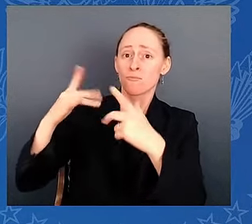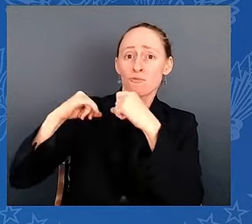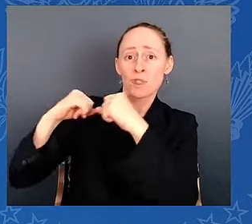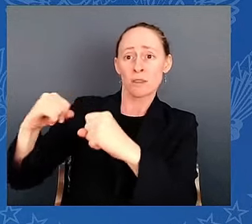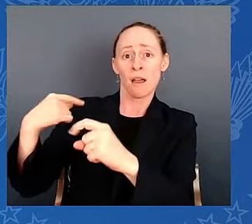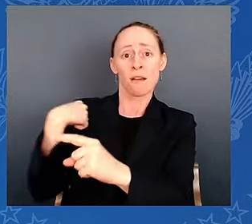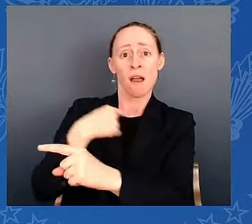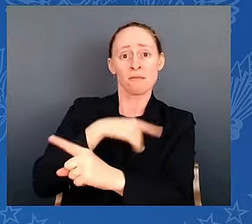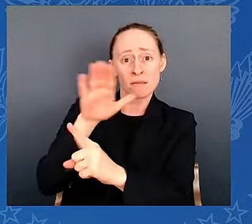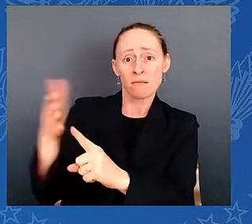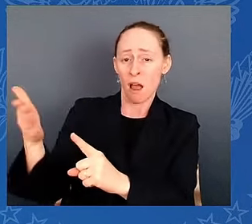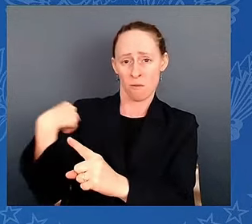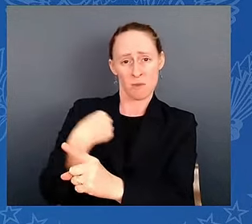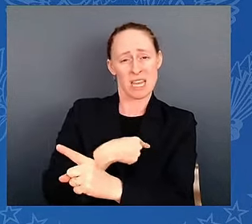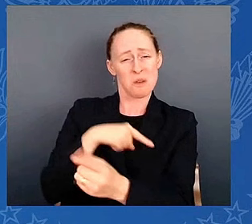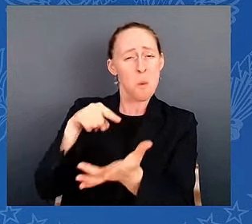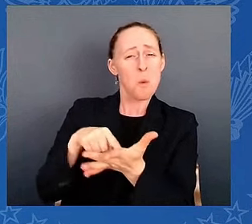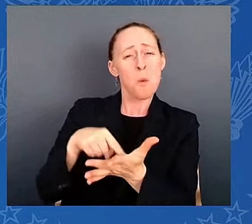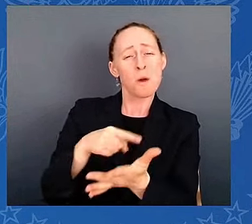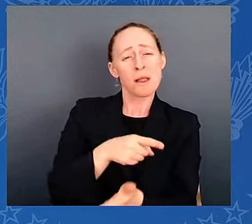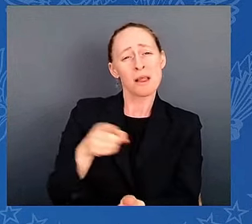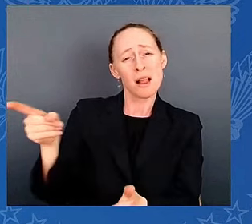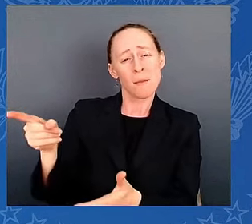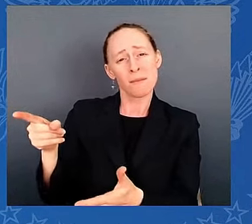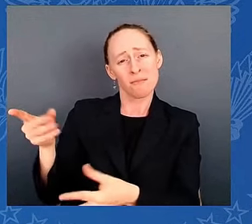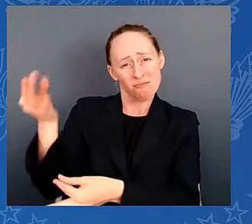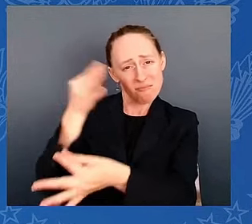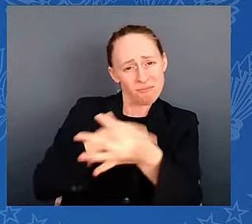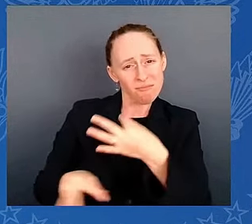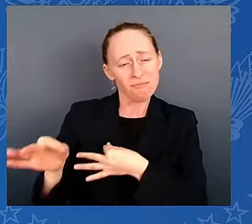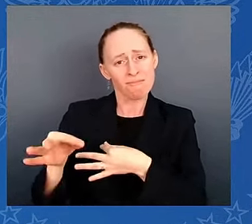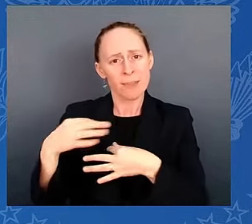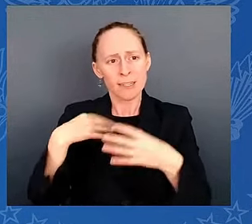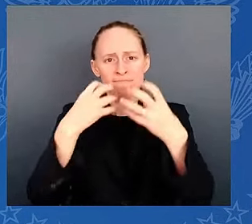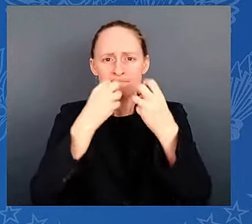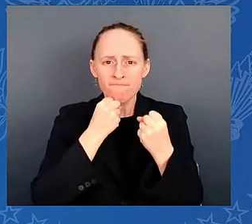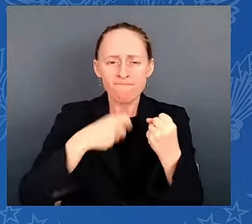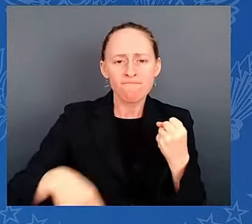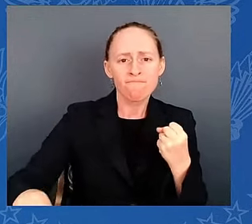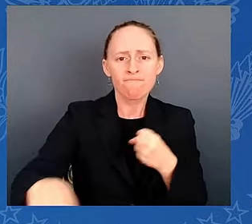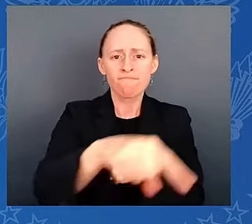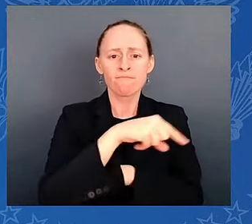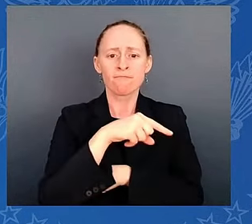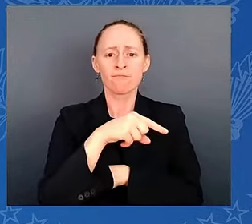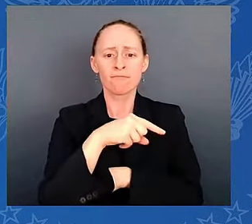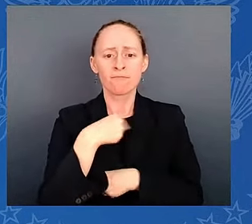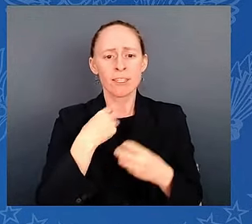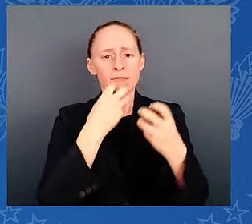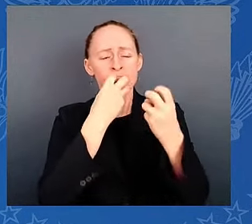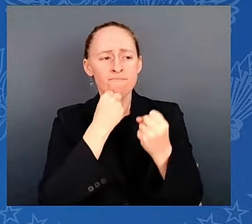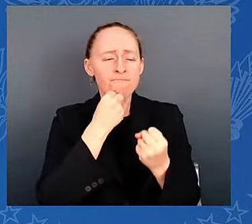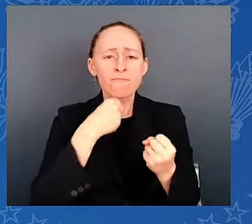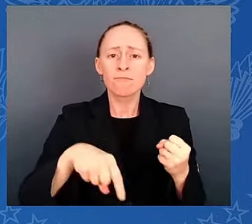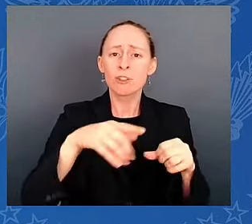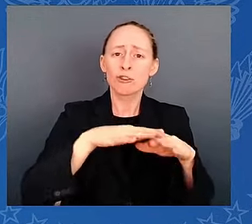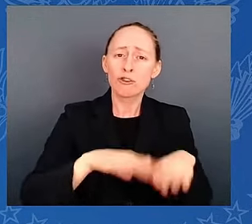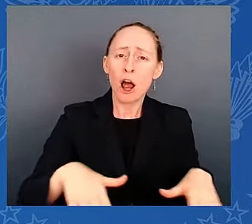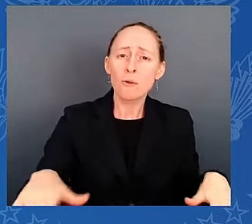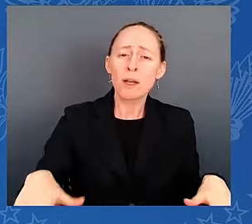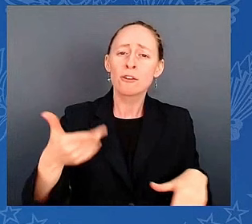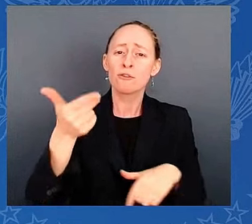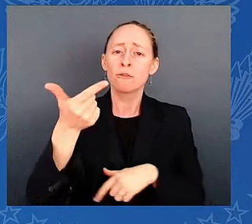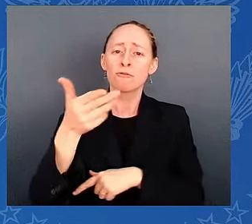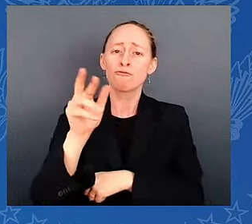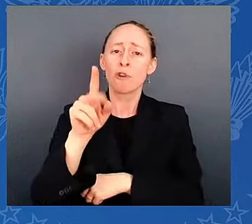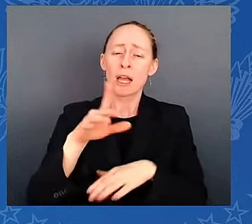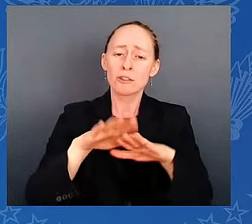our children and our grandchildren. Look, let's never lose sight of who we are. Let's remember we are the United States